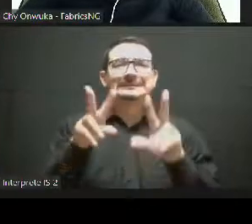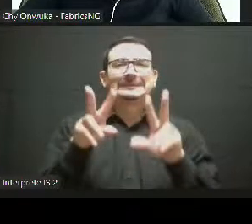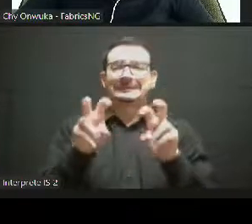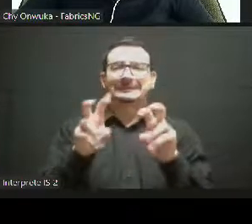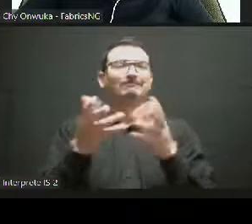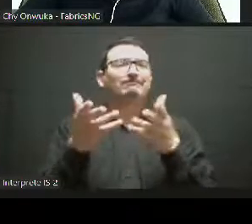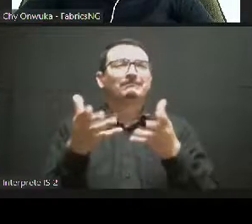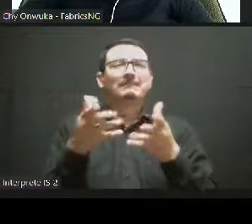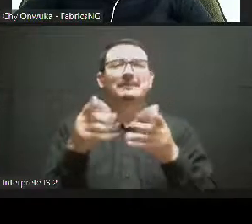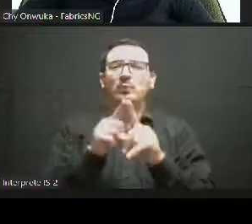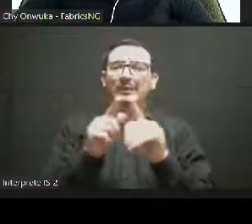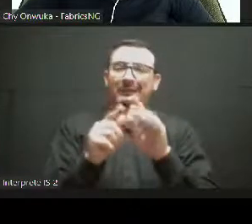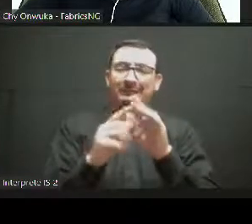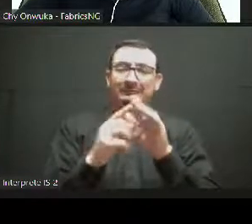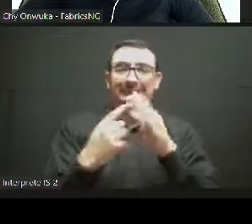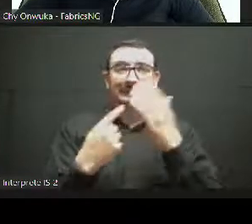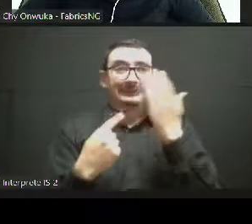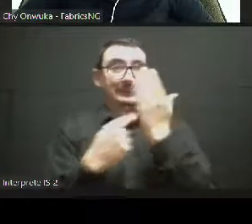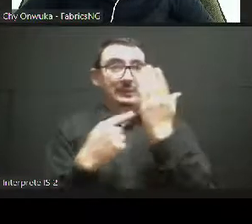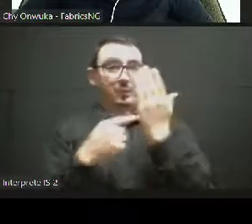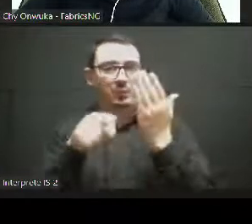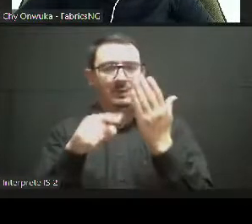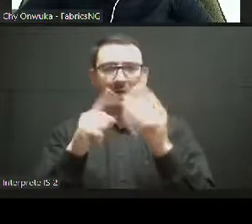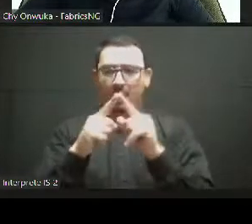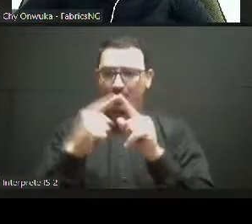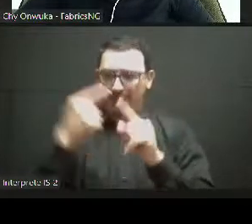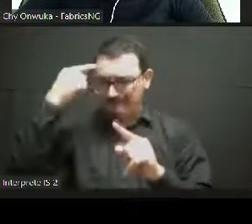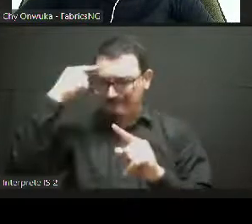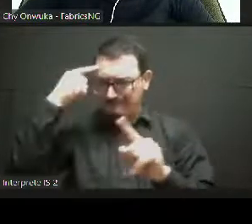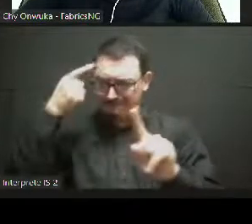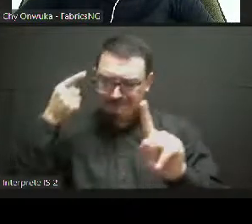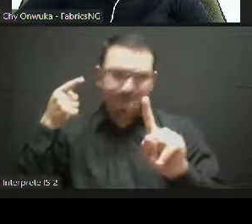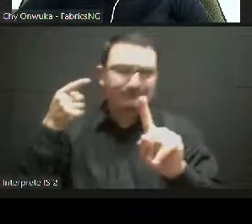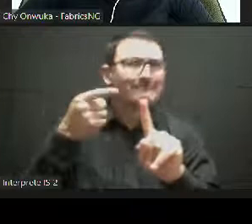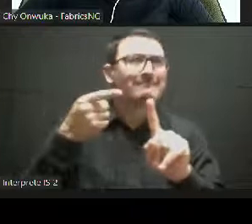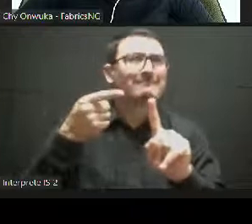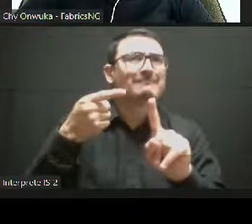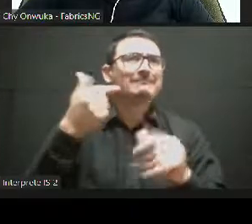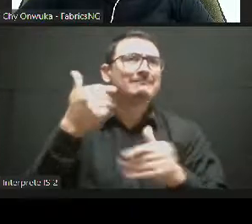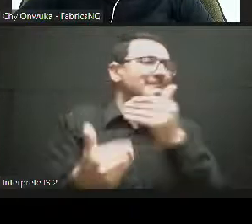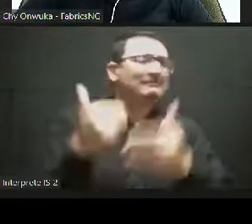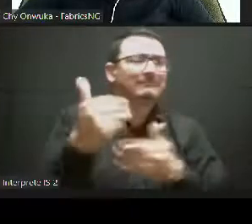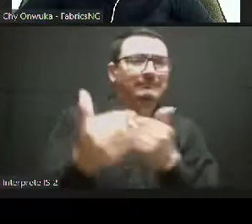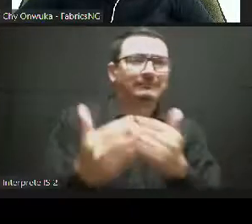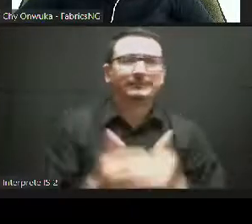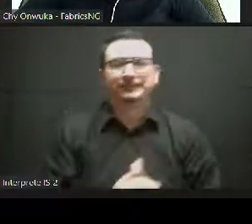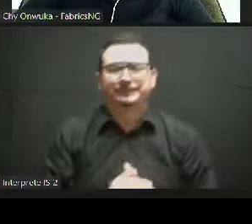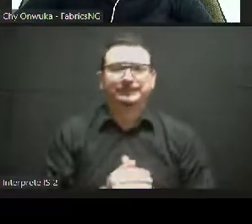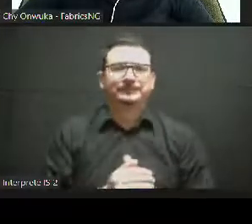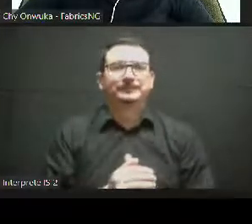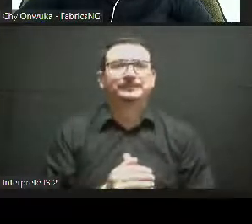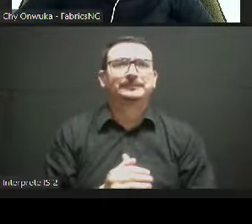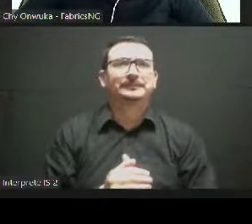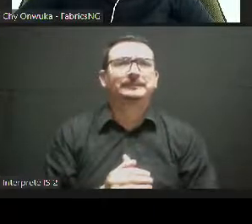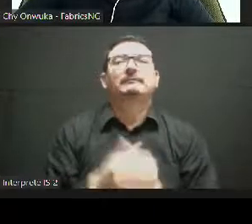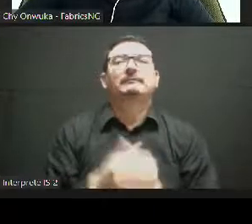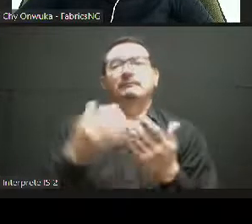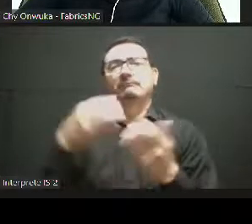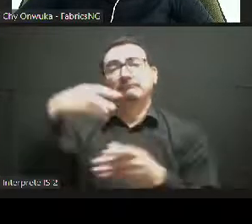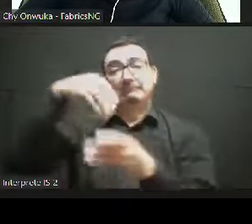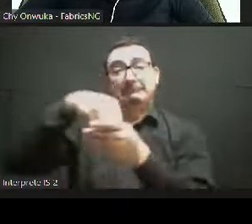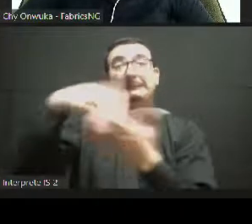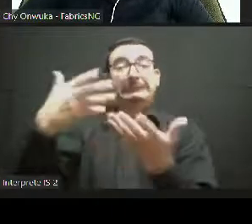actions across different programs. So for example, I work on research, the main link to culture.